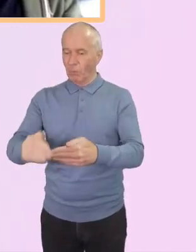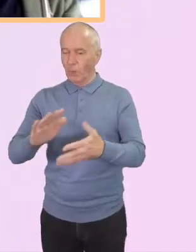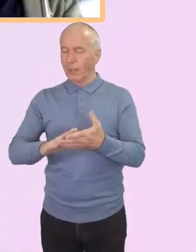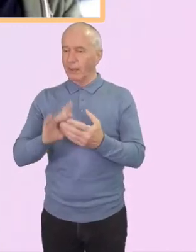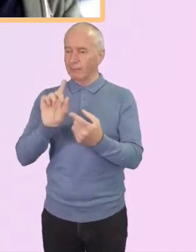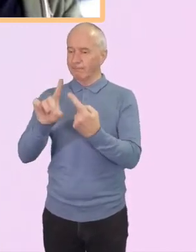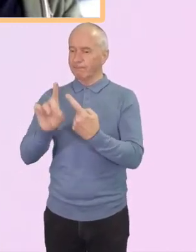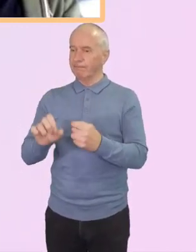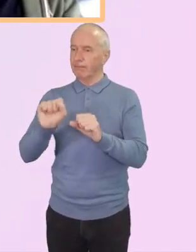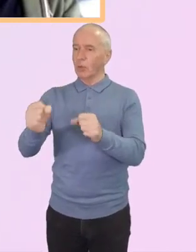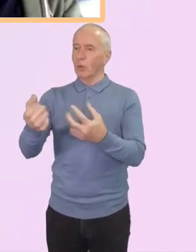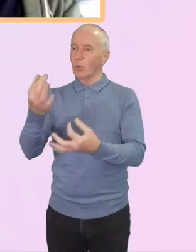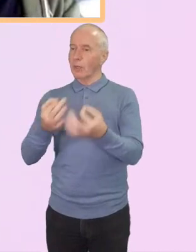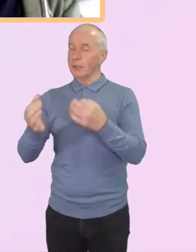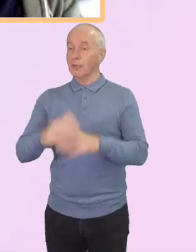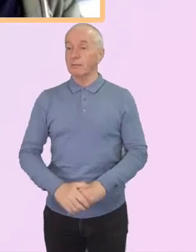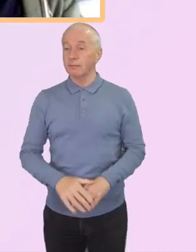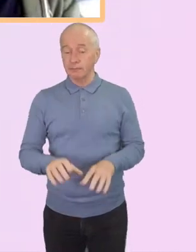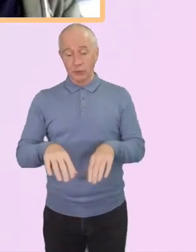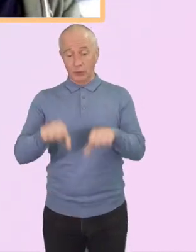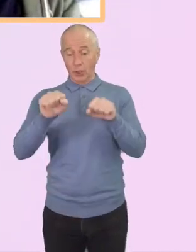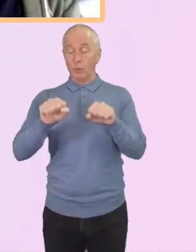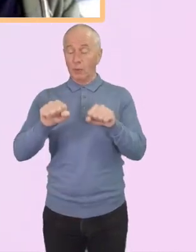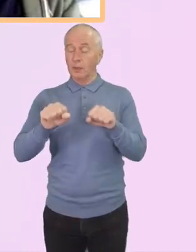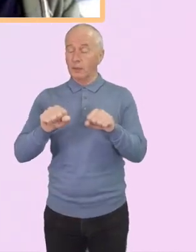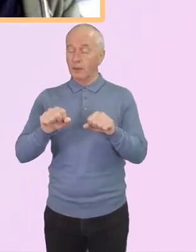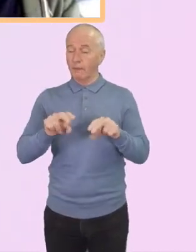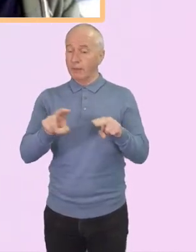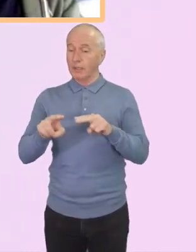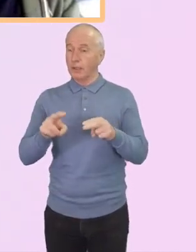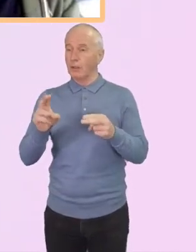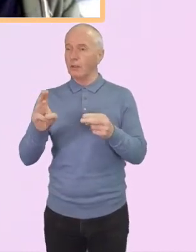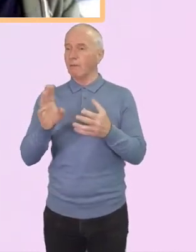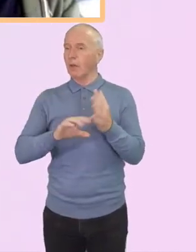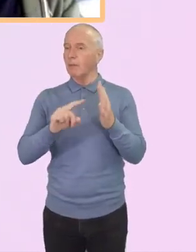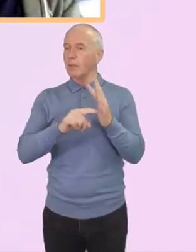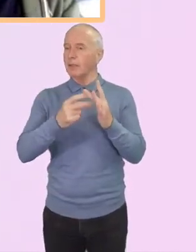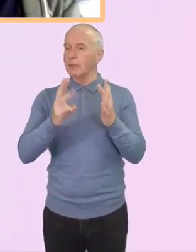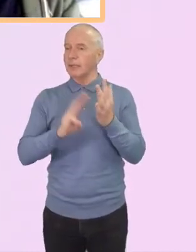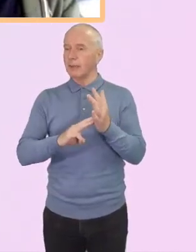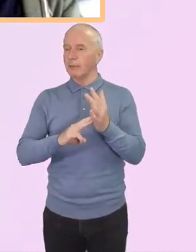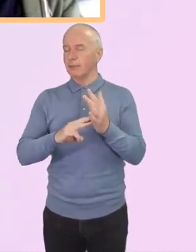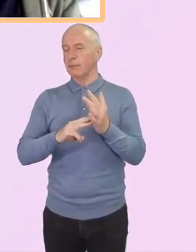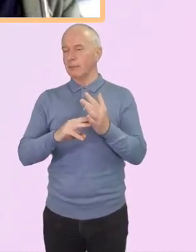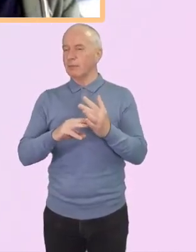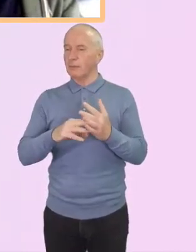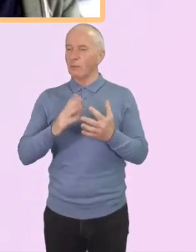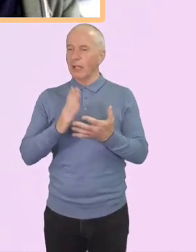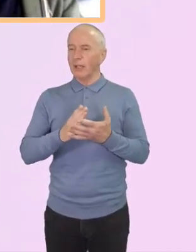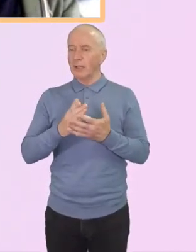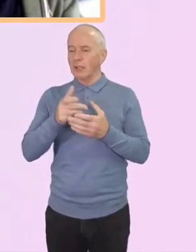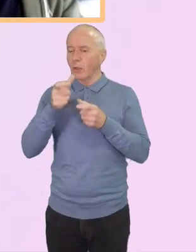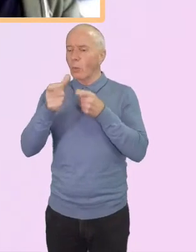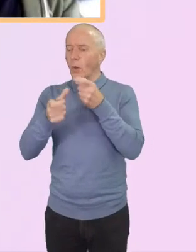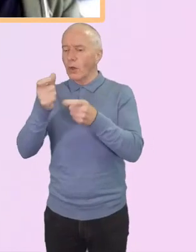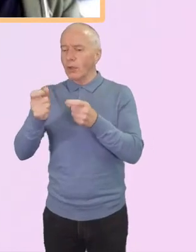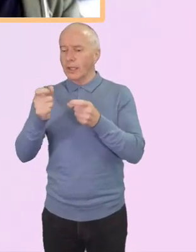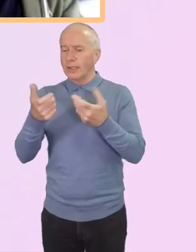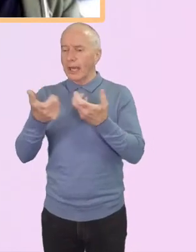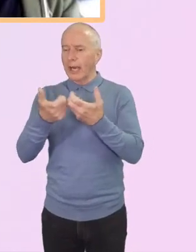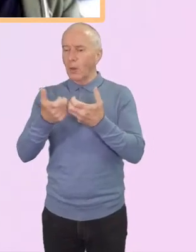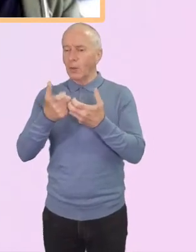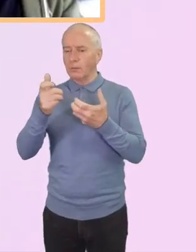We begin with a video from Tim Judson on terminology and our use of language and